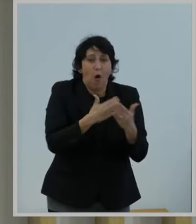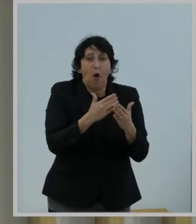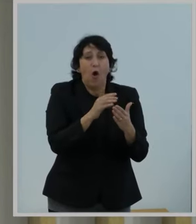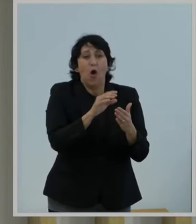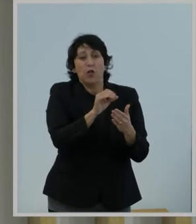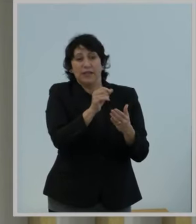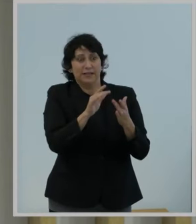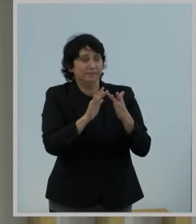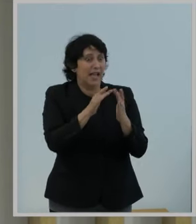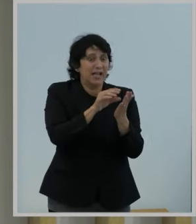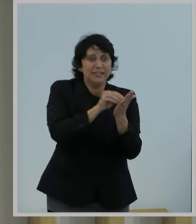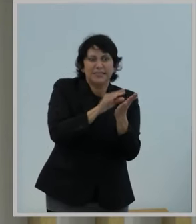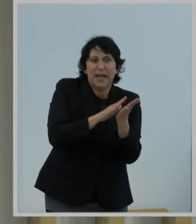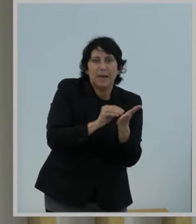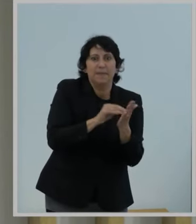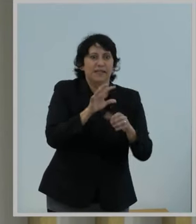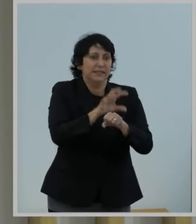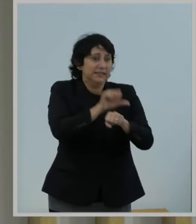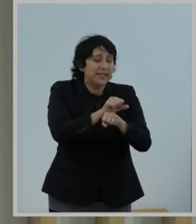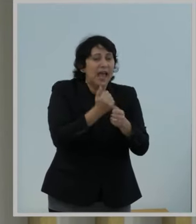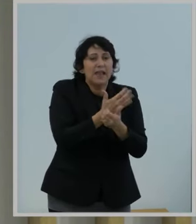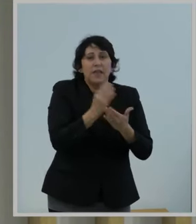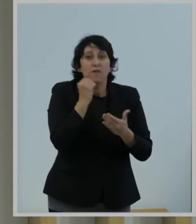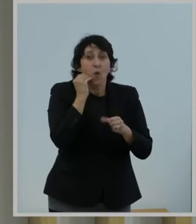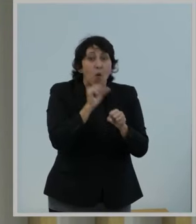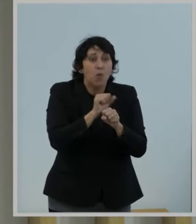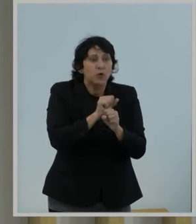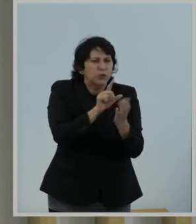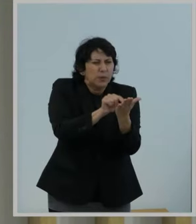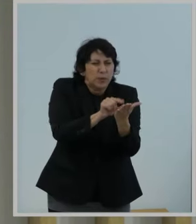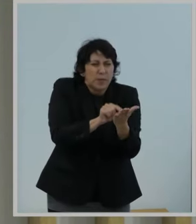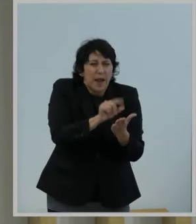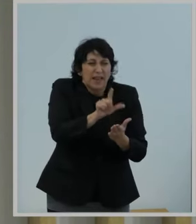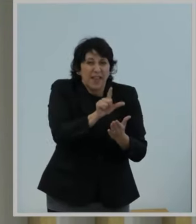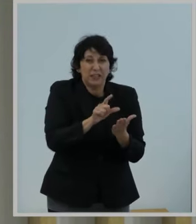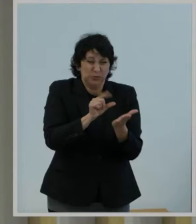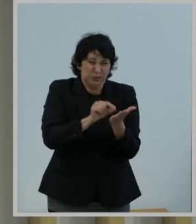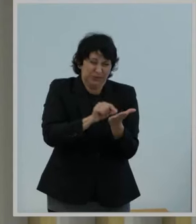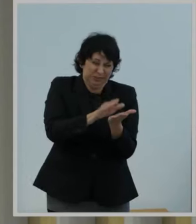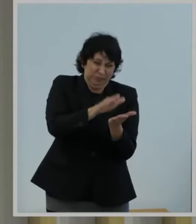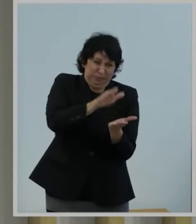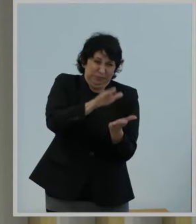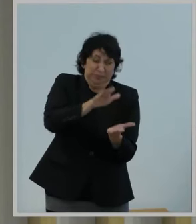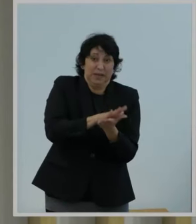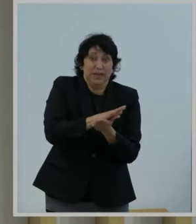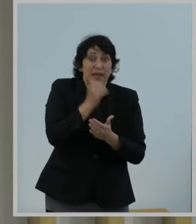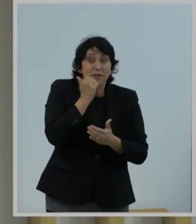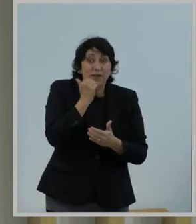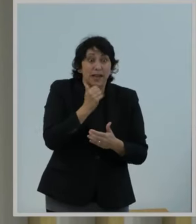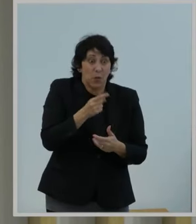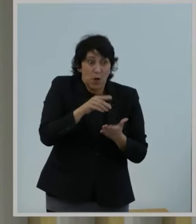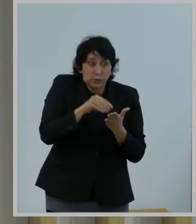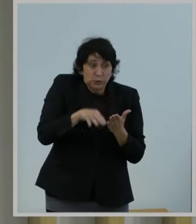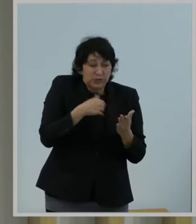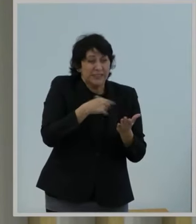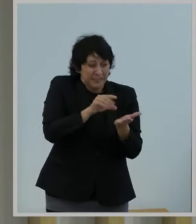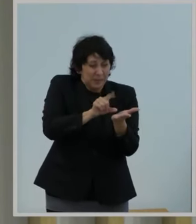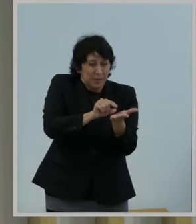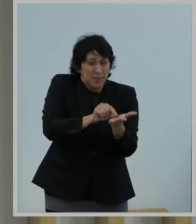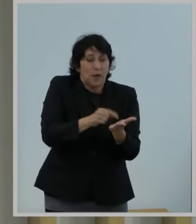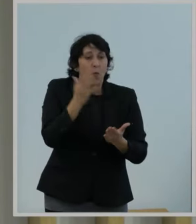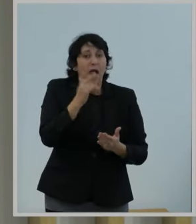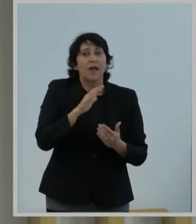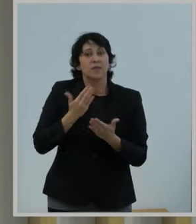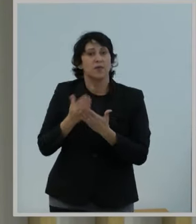pages for research, and anything else she needed for homework. She printed stacks of paper day after day because she had no